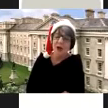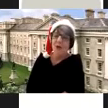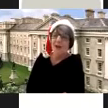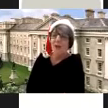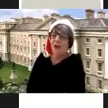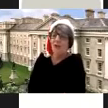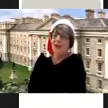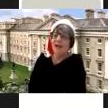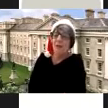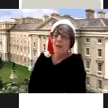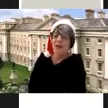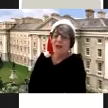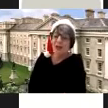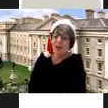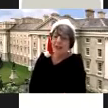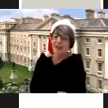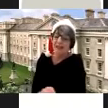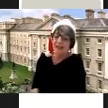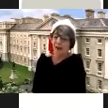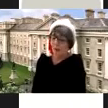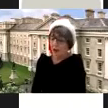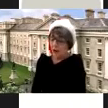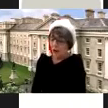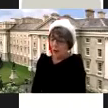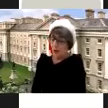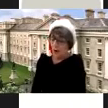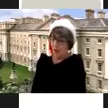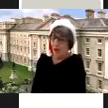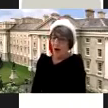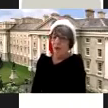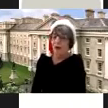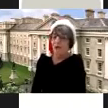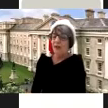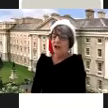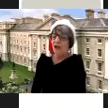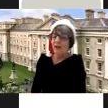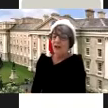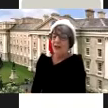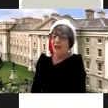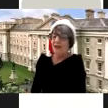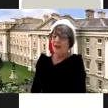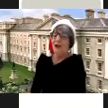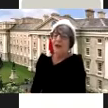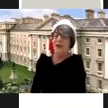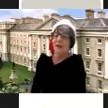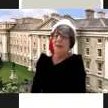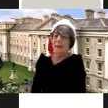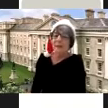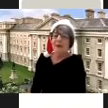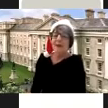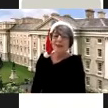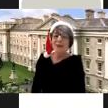which which really delicious recipes from two of our wonderful chefs in this country